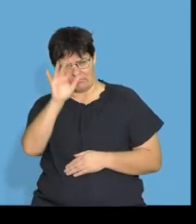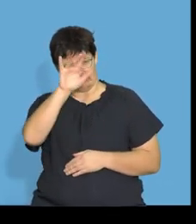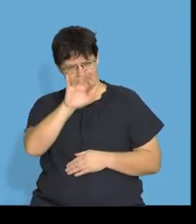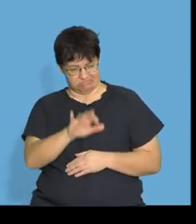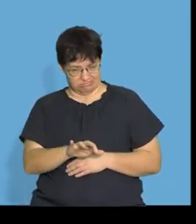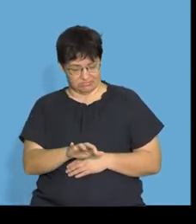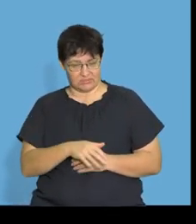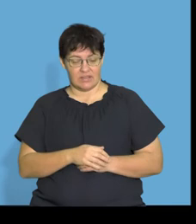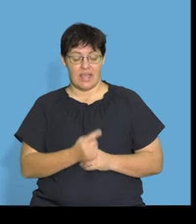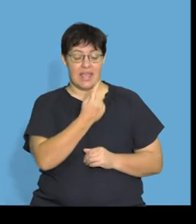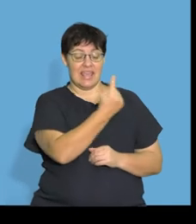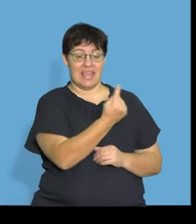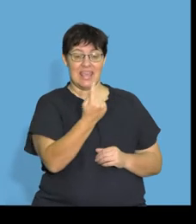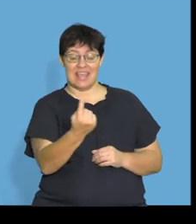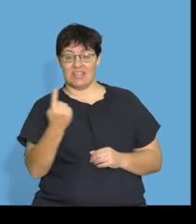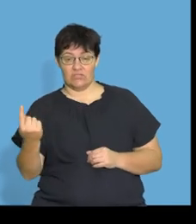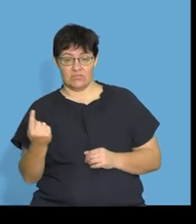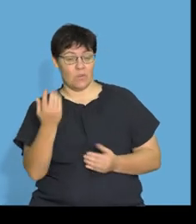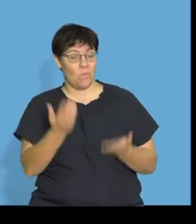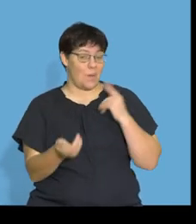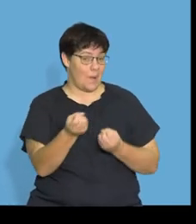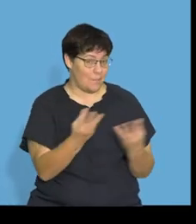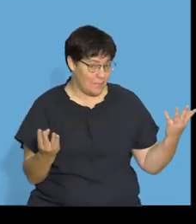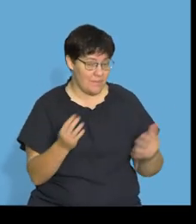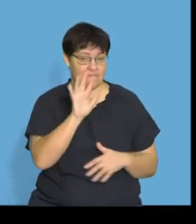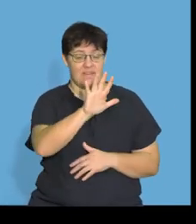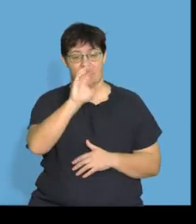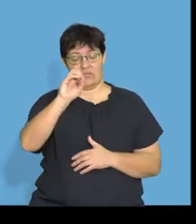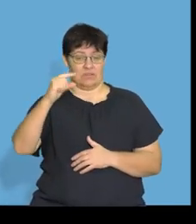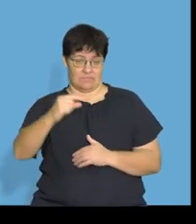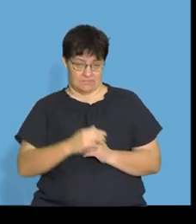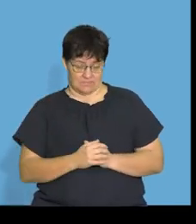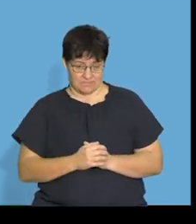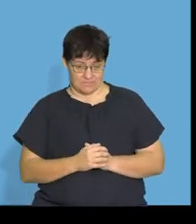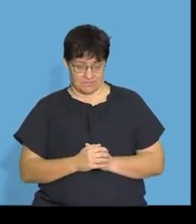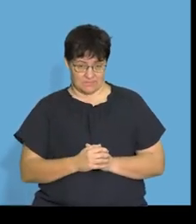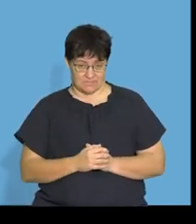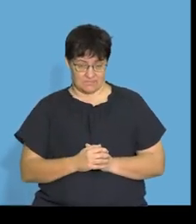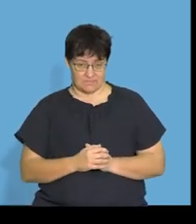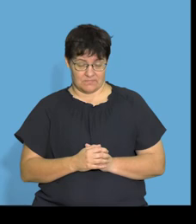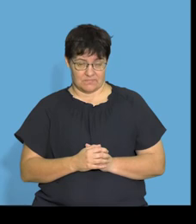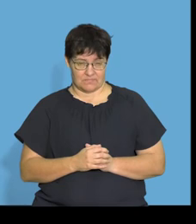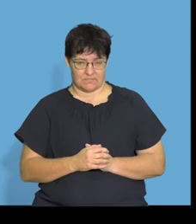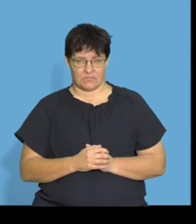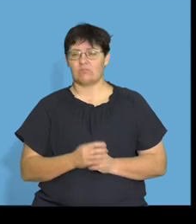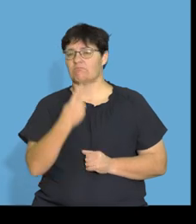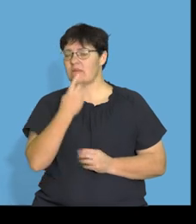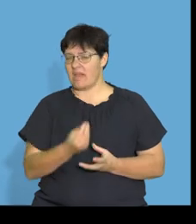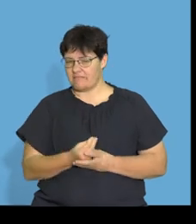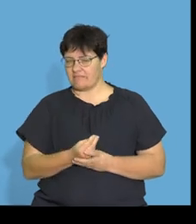And very important that each pack is 500 grams, right? It's a box of cereal. Right, so now we've said here